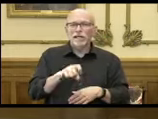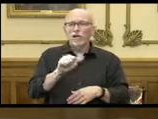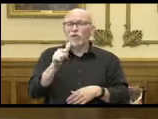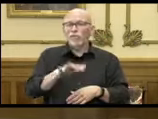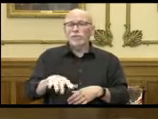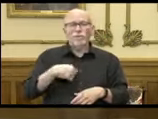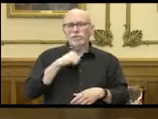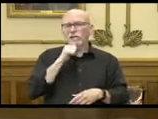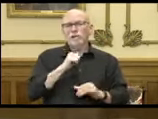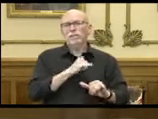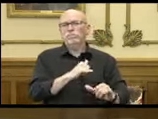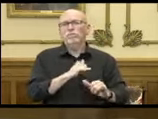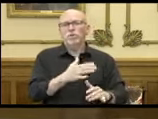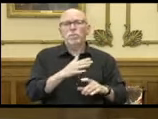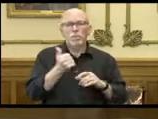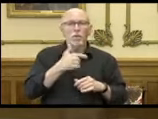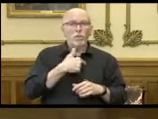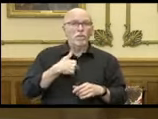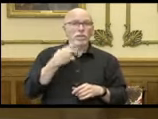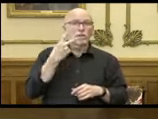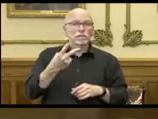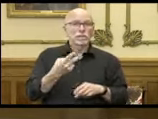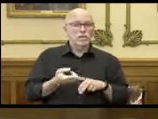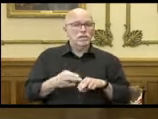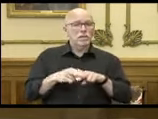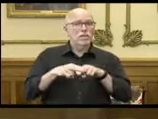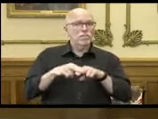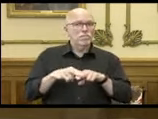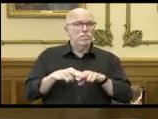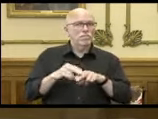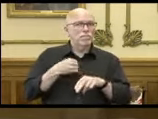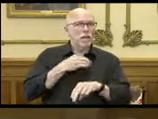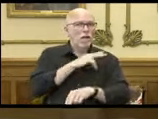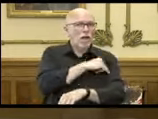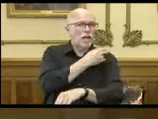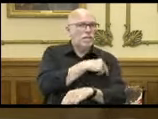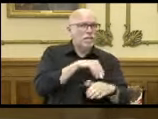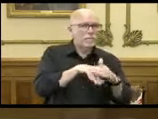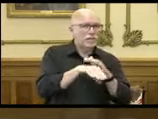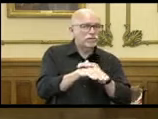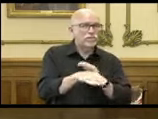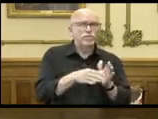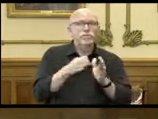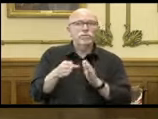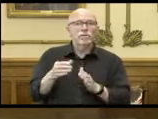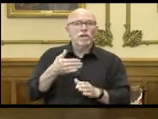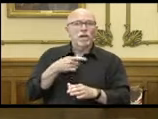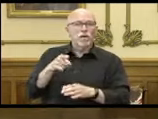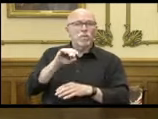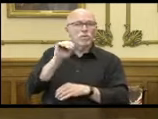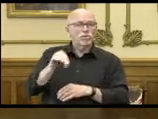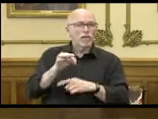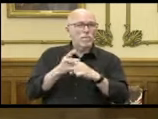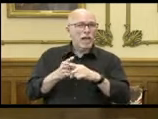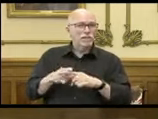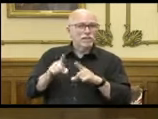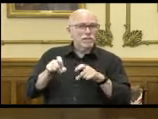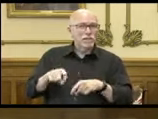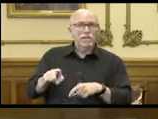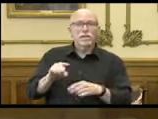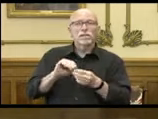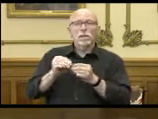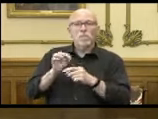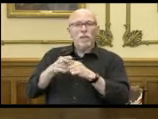places. But because we did see an uptick, not only in our hospital admissions, but in our percent positivity and our number of